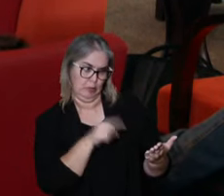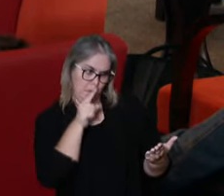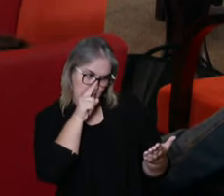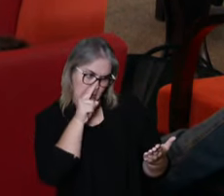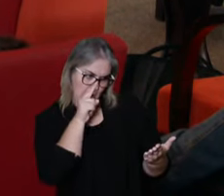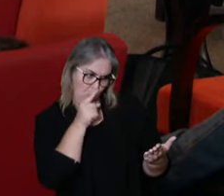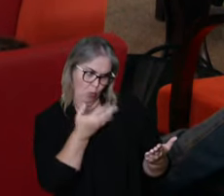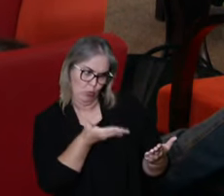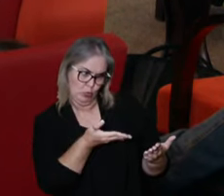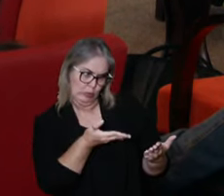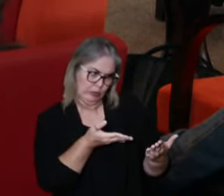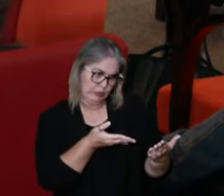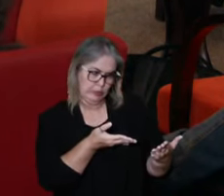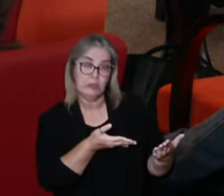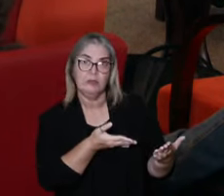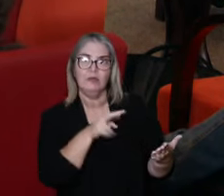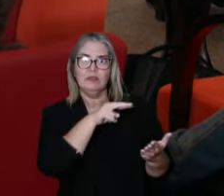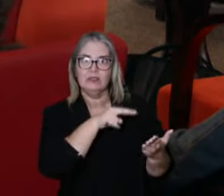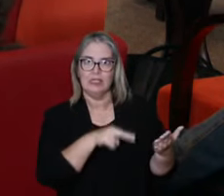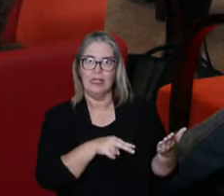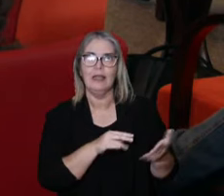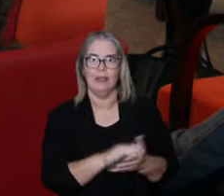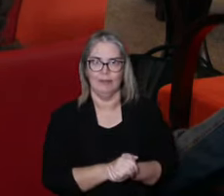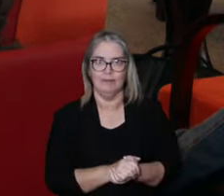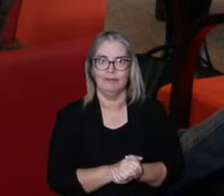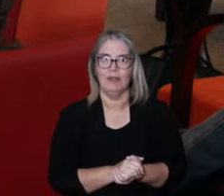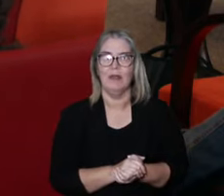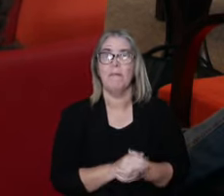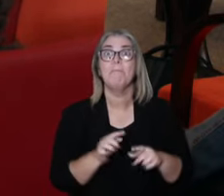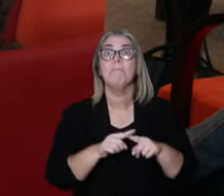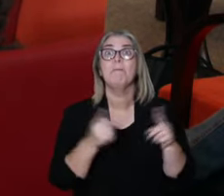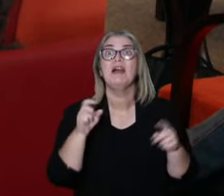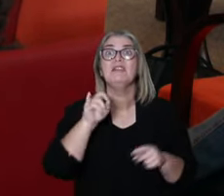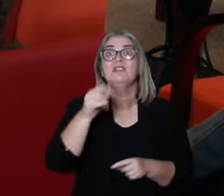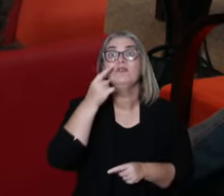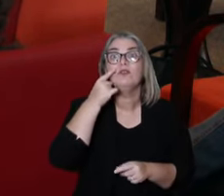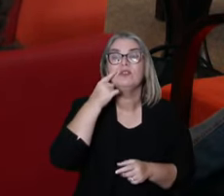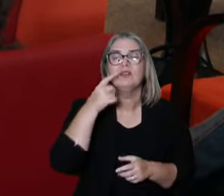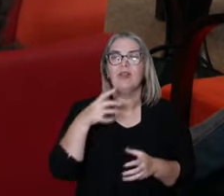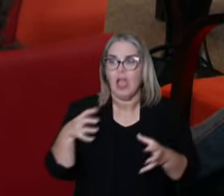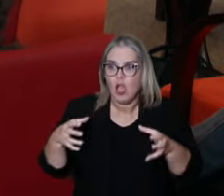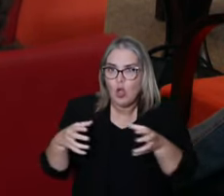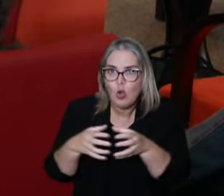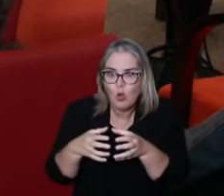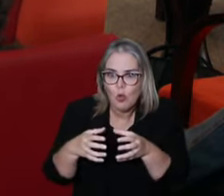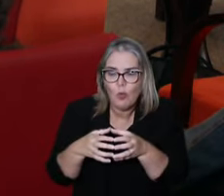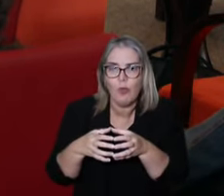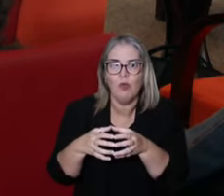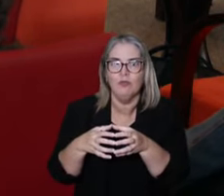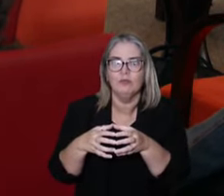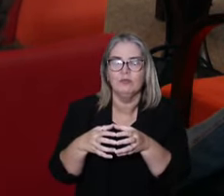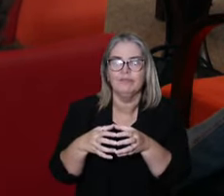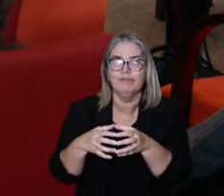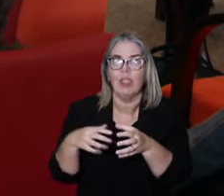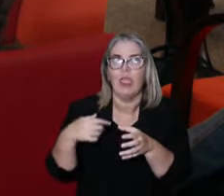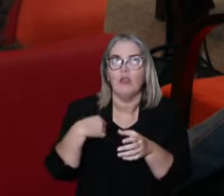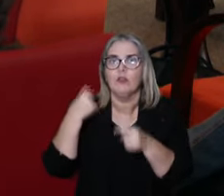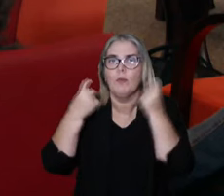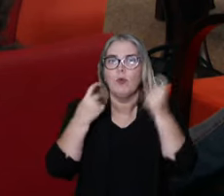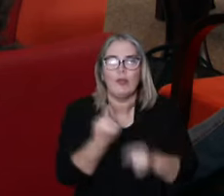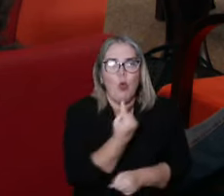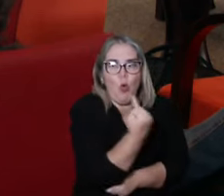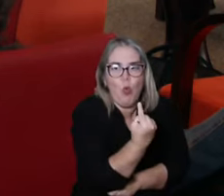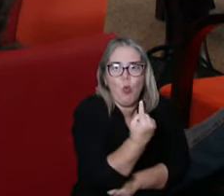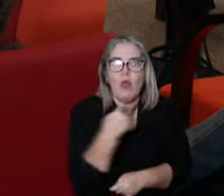the side effects, they hope they don't work or they're not so many. But in a collective perspective, it's not whether